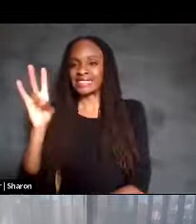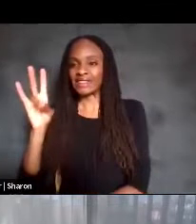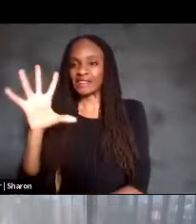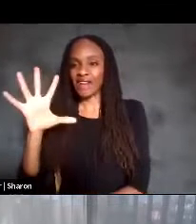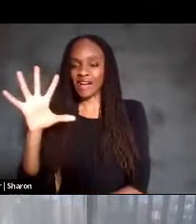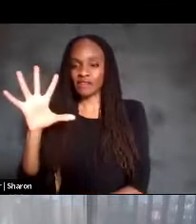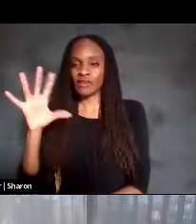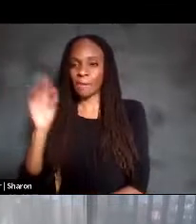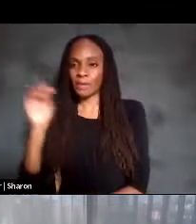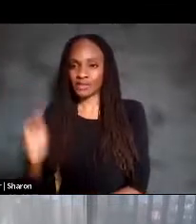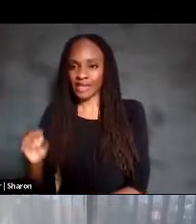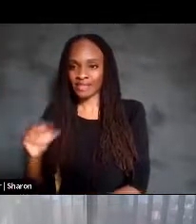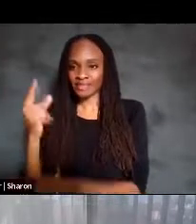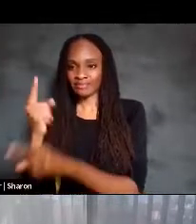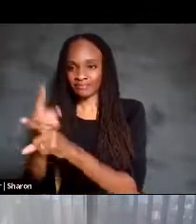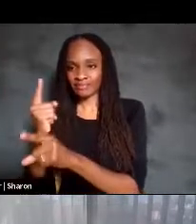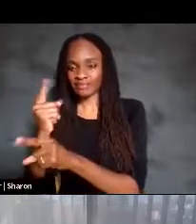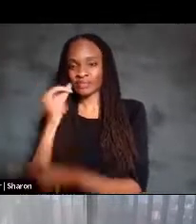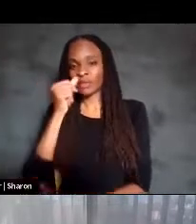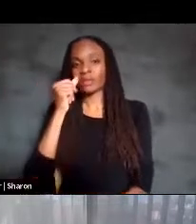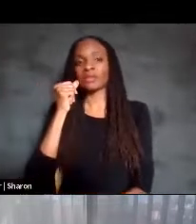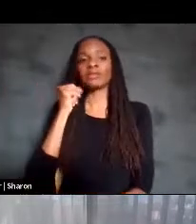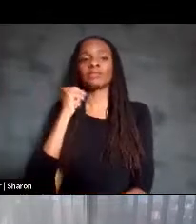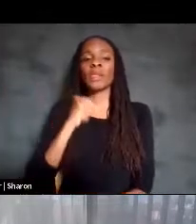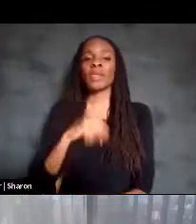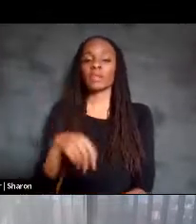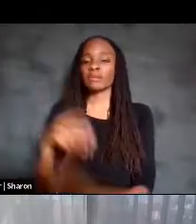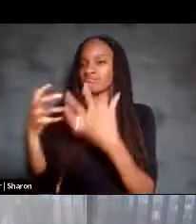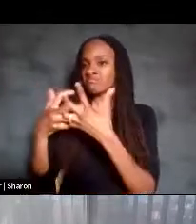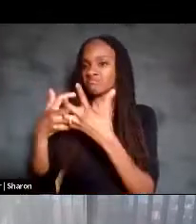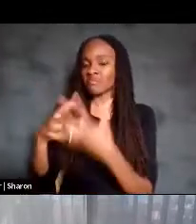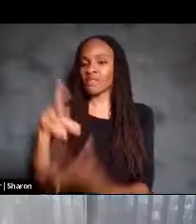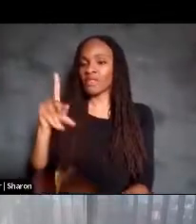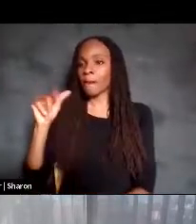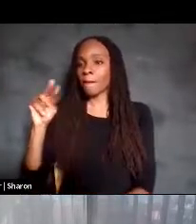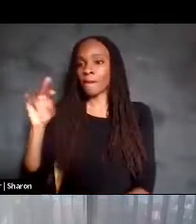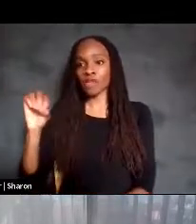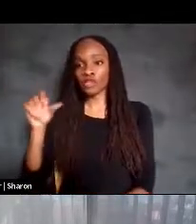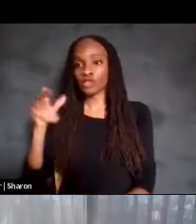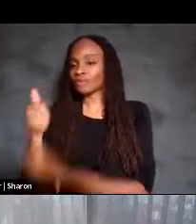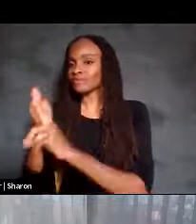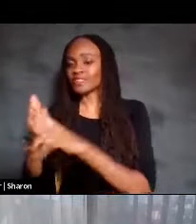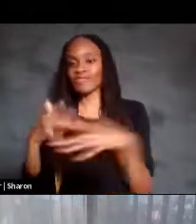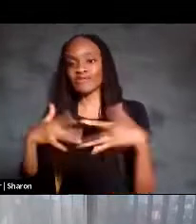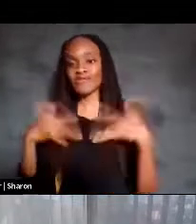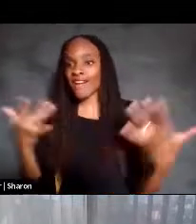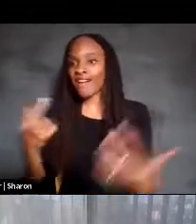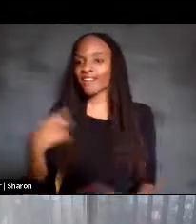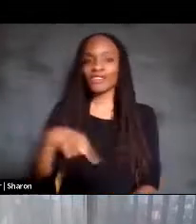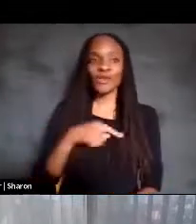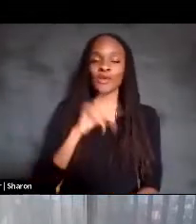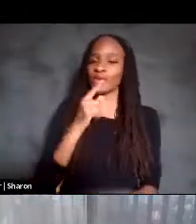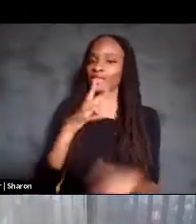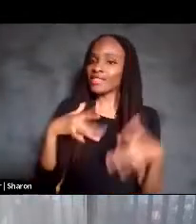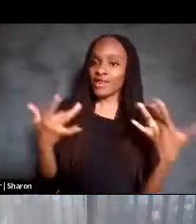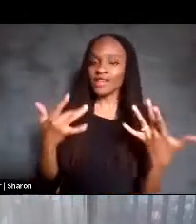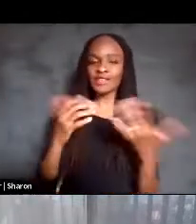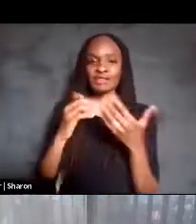And so, yeah, we all, I mean, Pancho was thrilled. We were thrilled. And we were like, how do we get to the next step though? Because